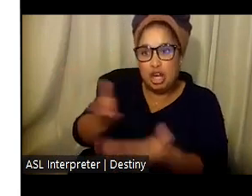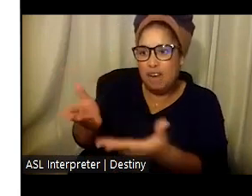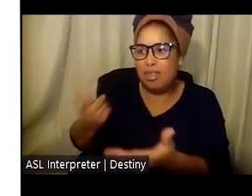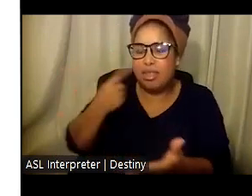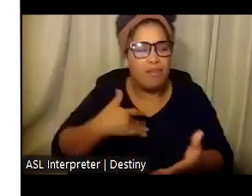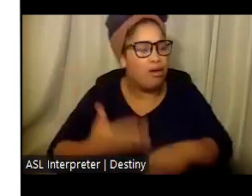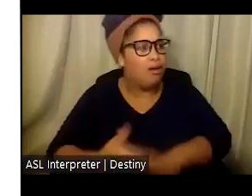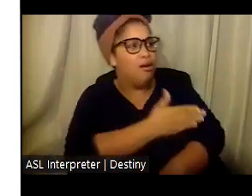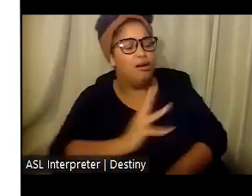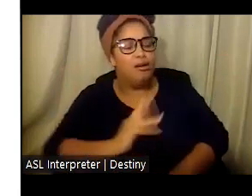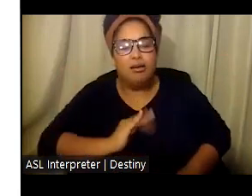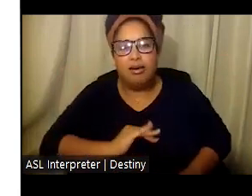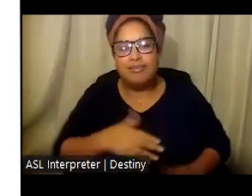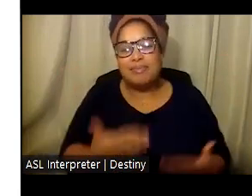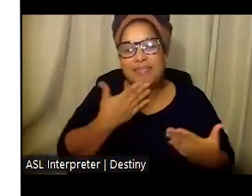pleasure and thank you so much.